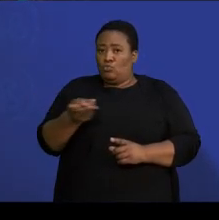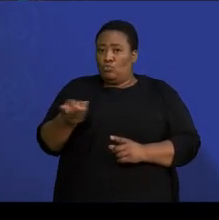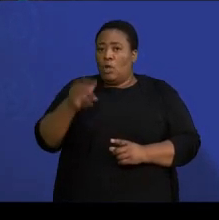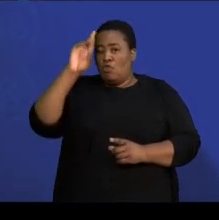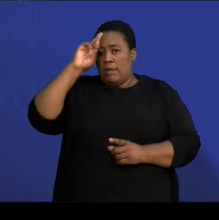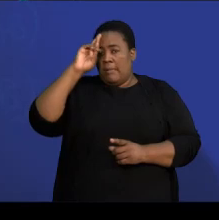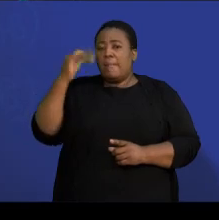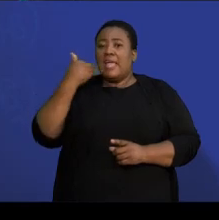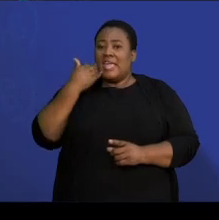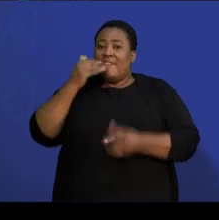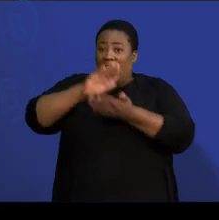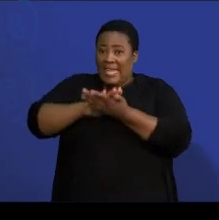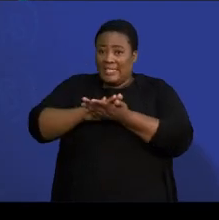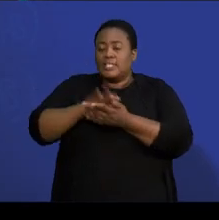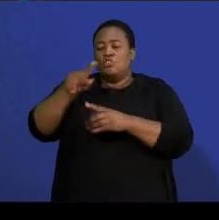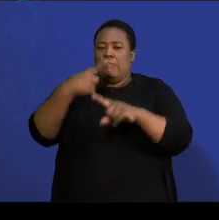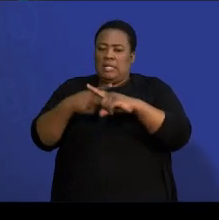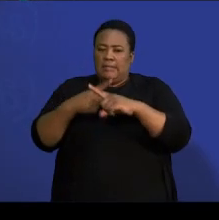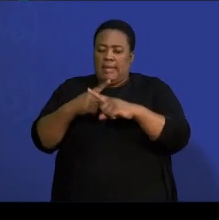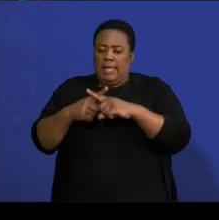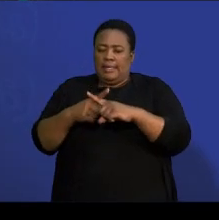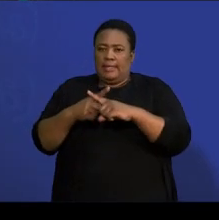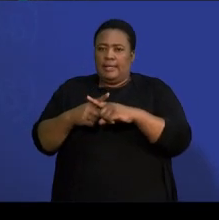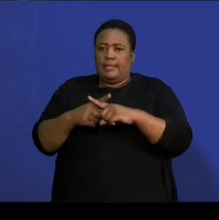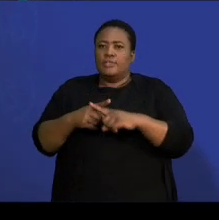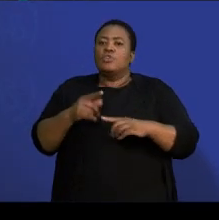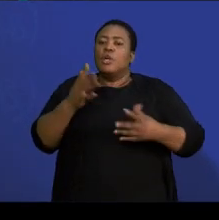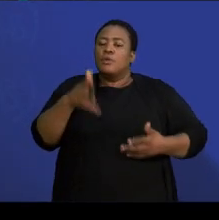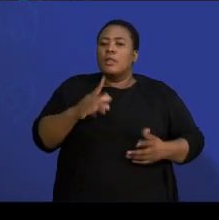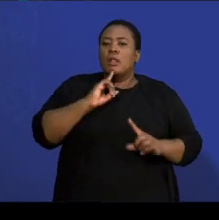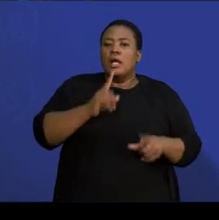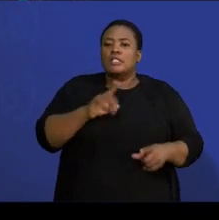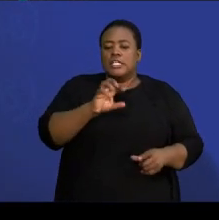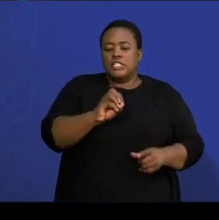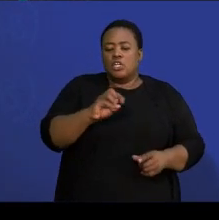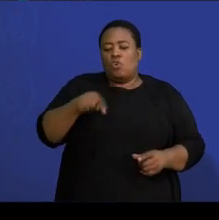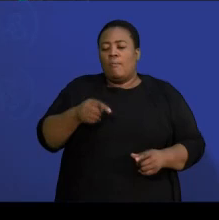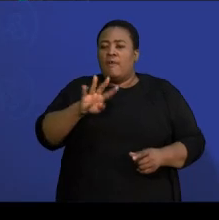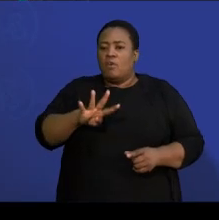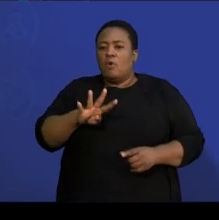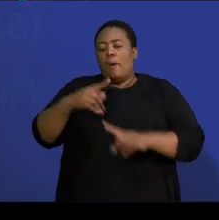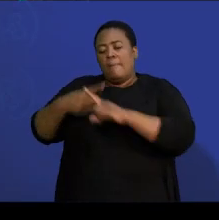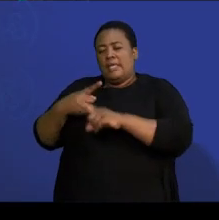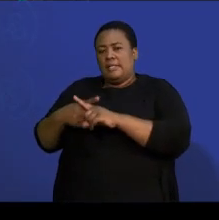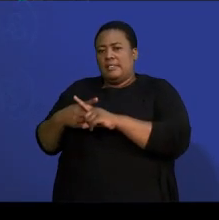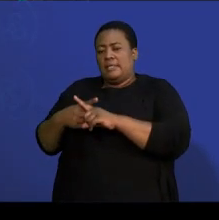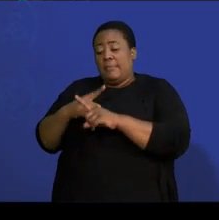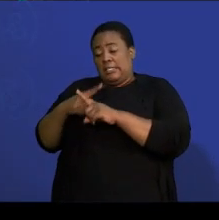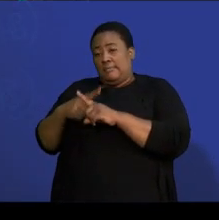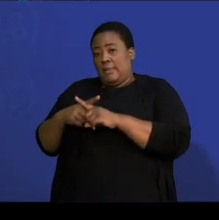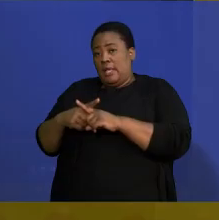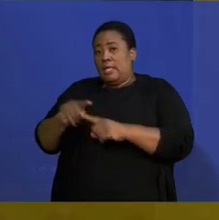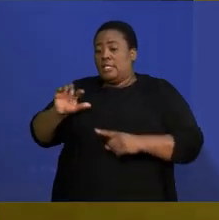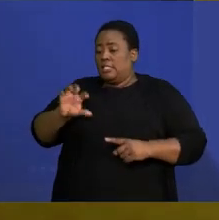if it's an end, you are multiplying. It will be 0,4 multiplied by 0,75.